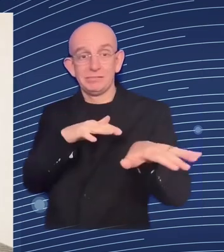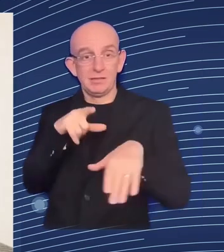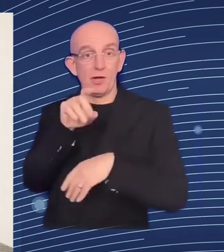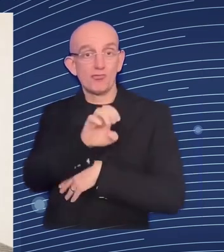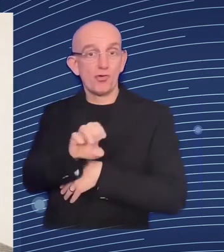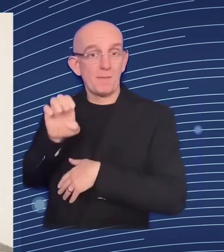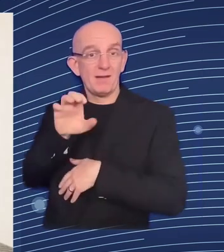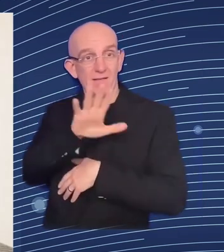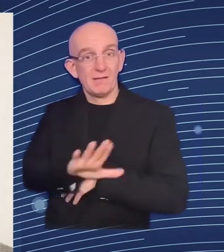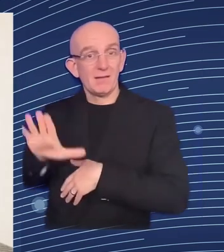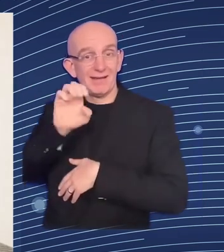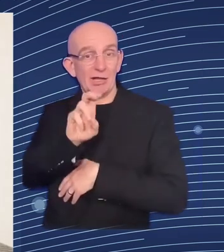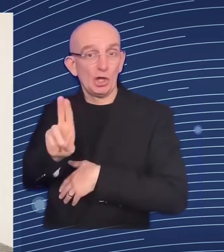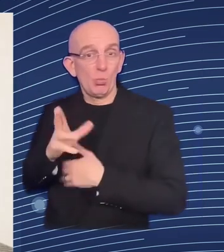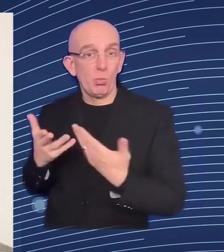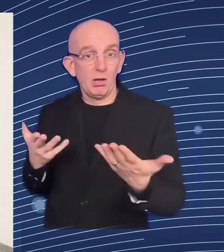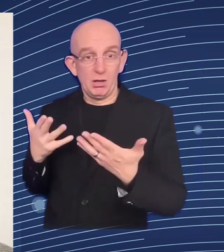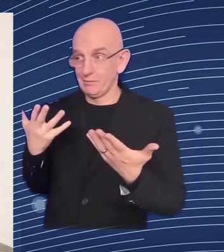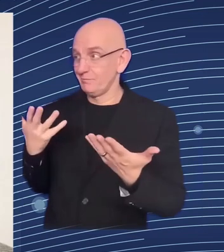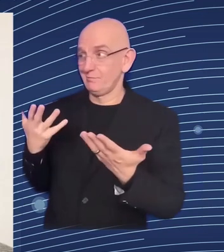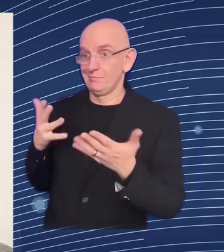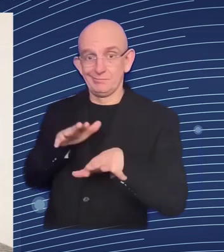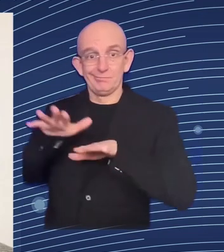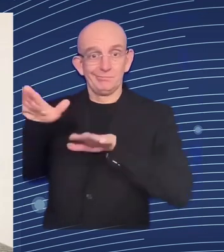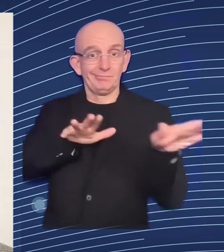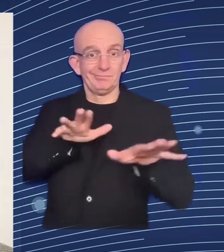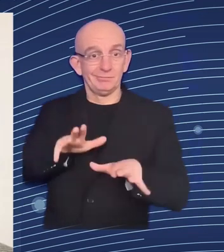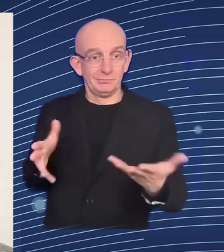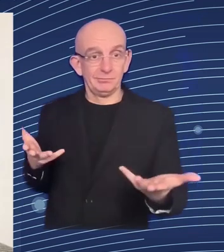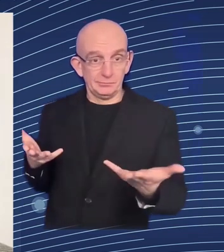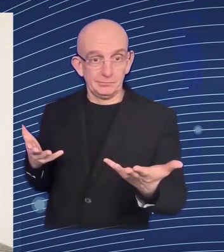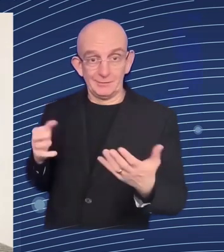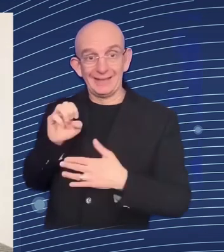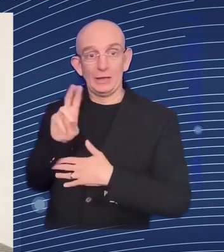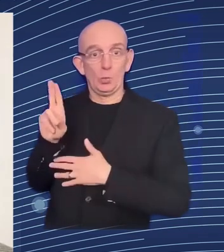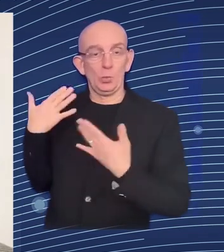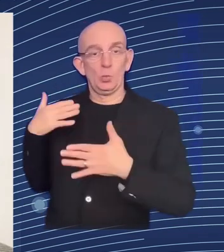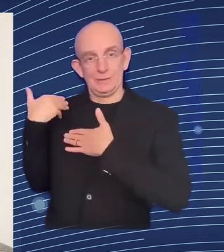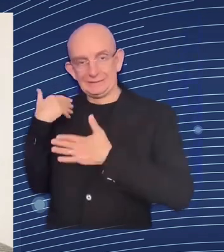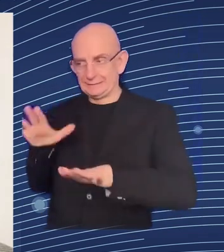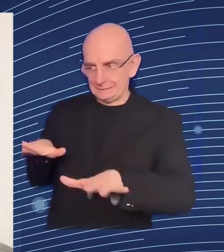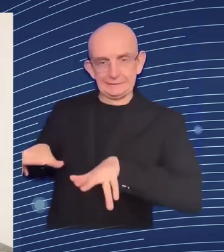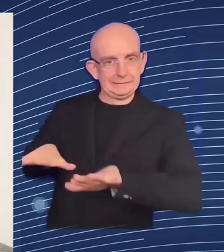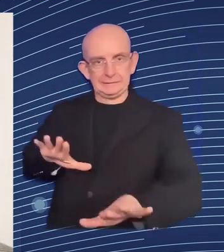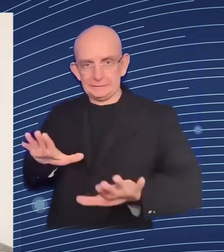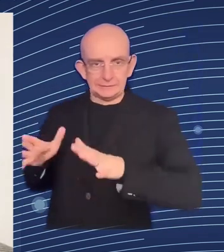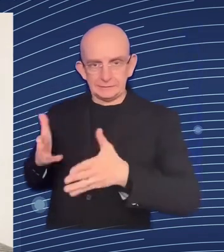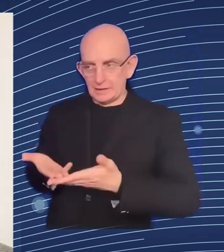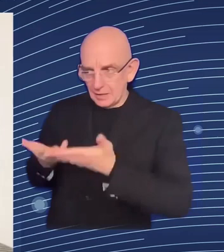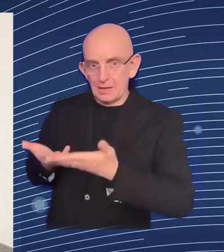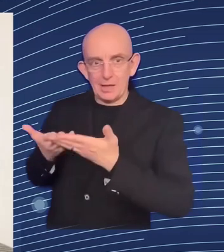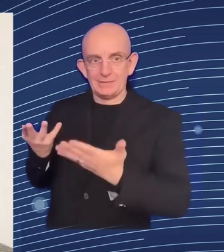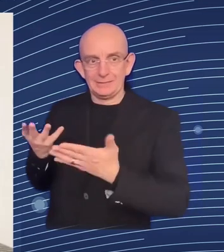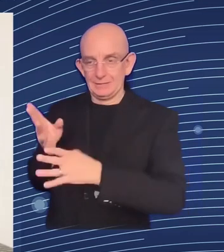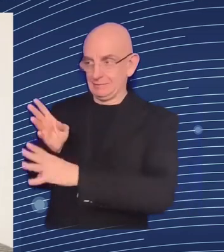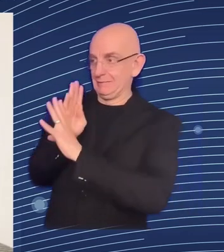in terms of receiving many women majority of women many children we have to provide